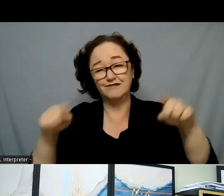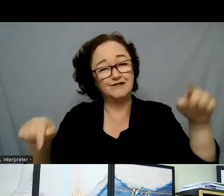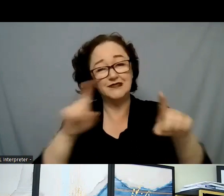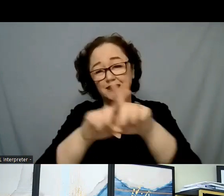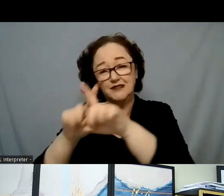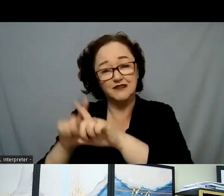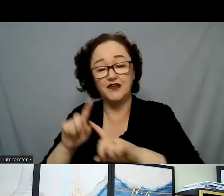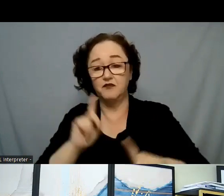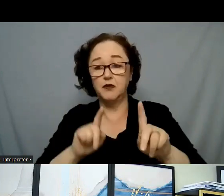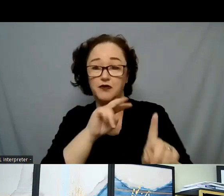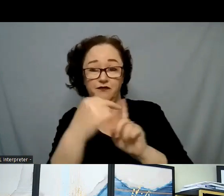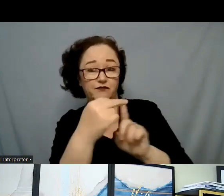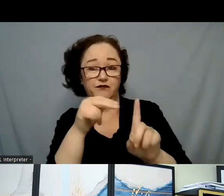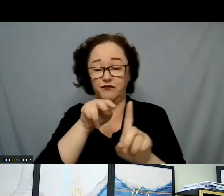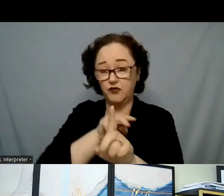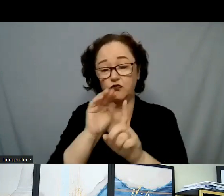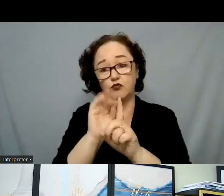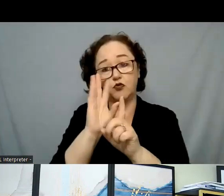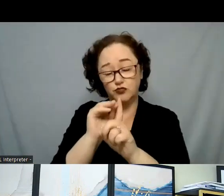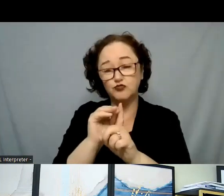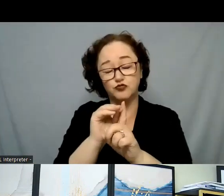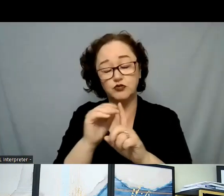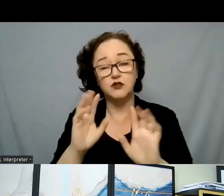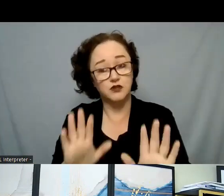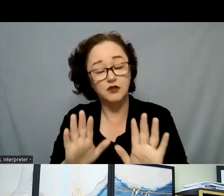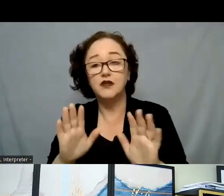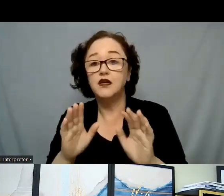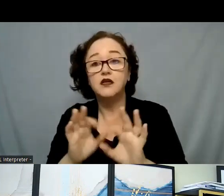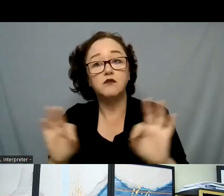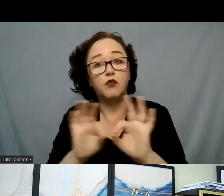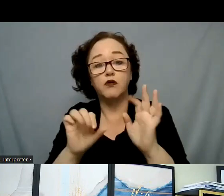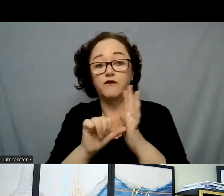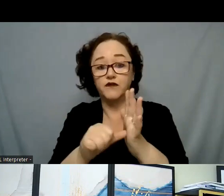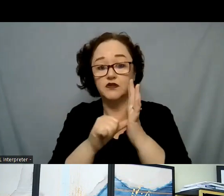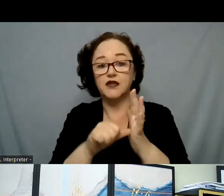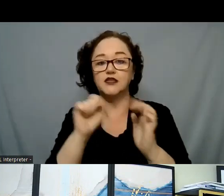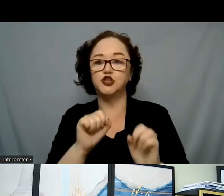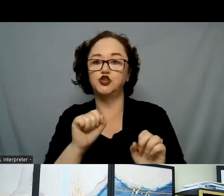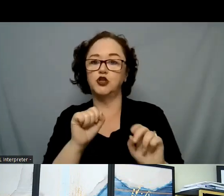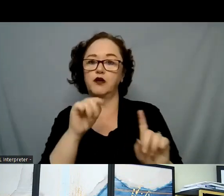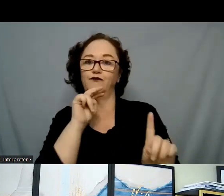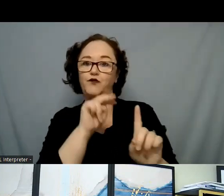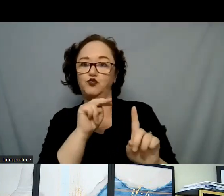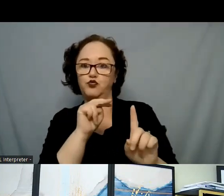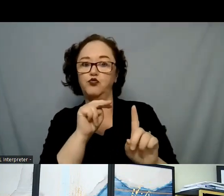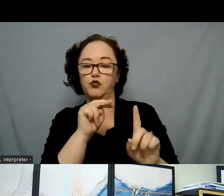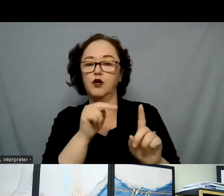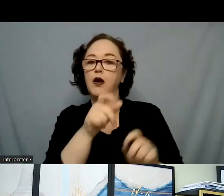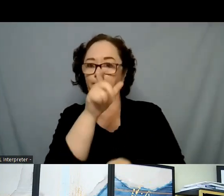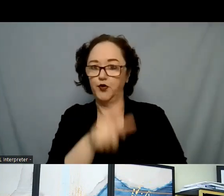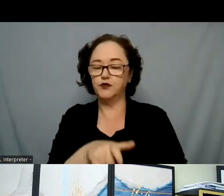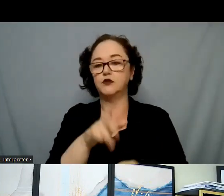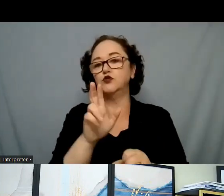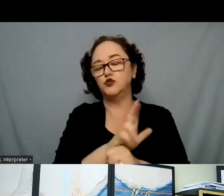culture through the lens of the person that you're working with. But here, for a general definition, culture looks at the